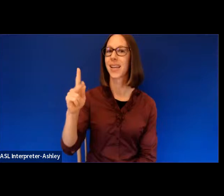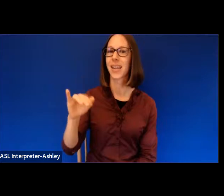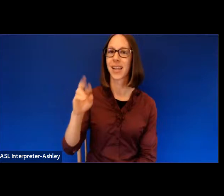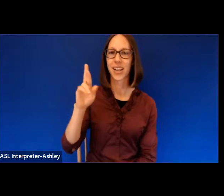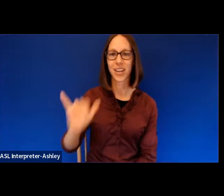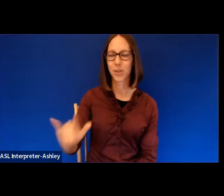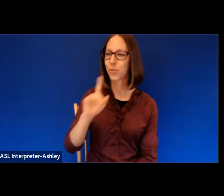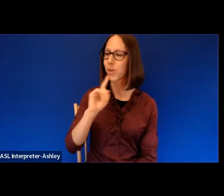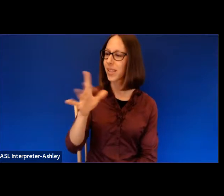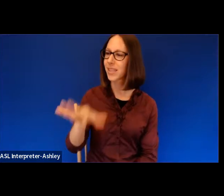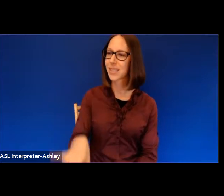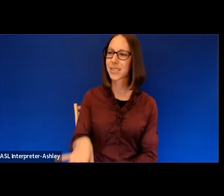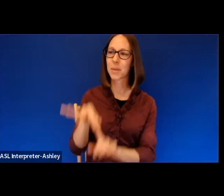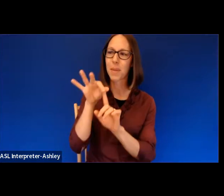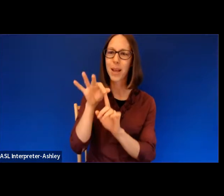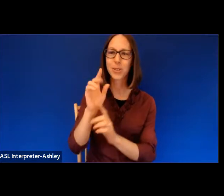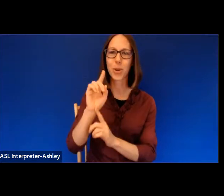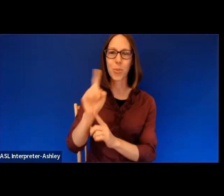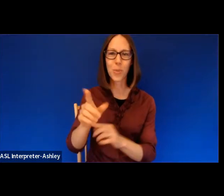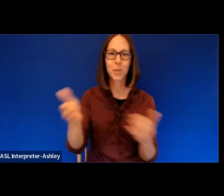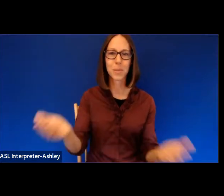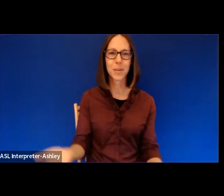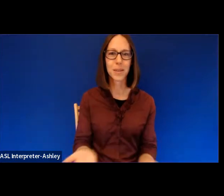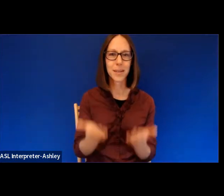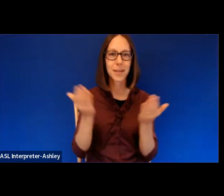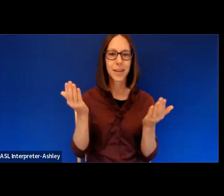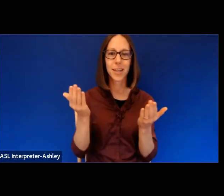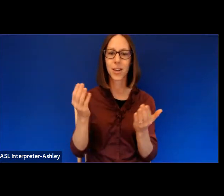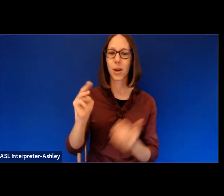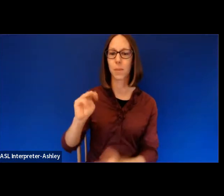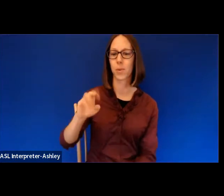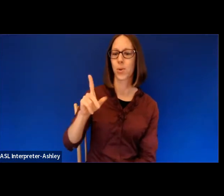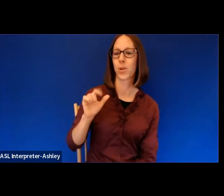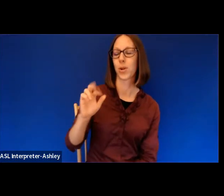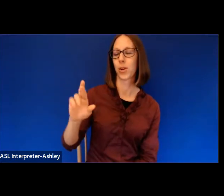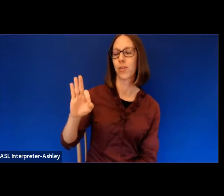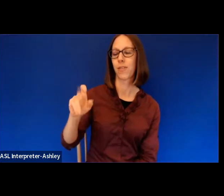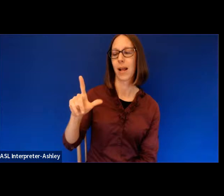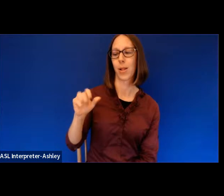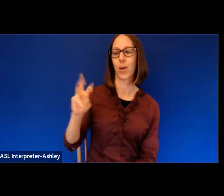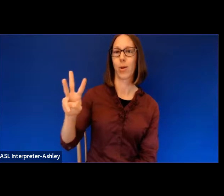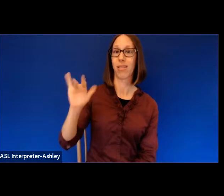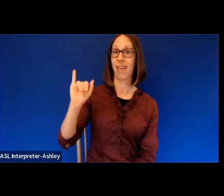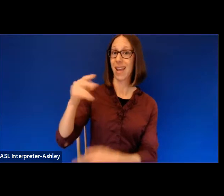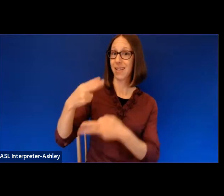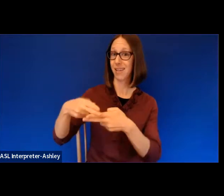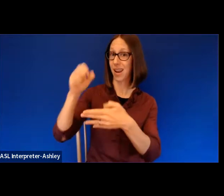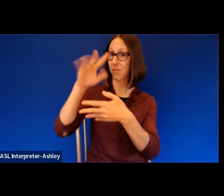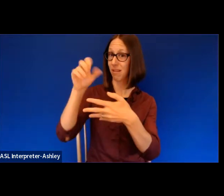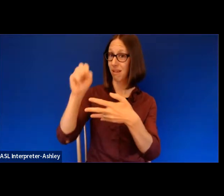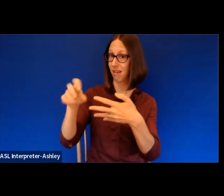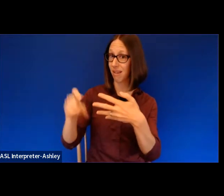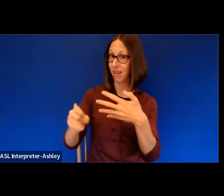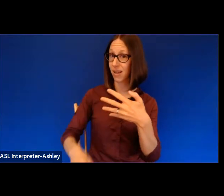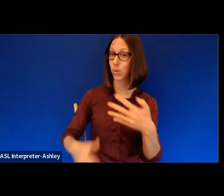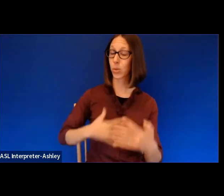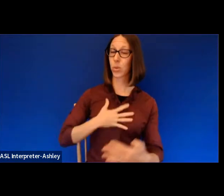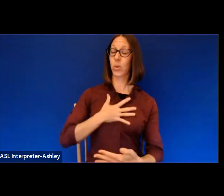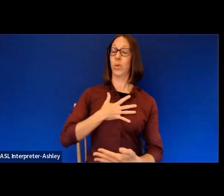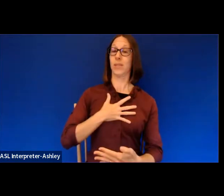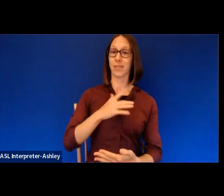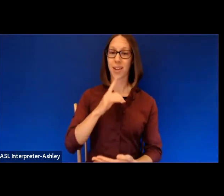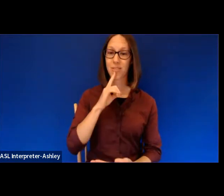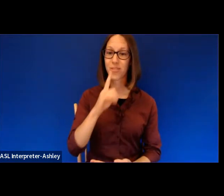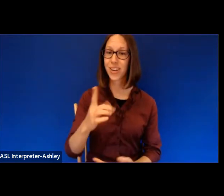such a special moment to be here and be the Mueller Fellow. That list of names is quite something, and I'm eager